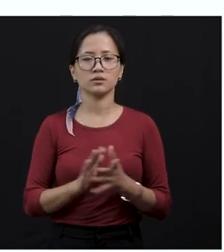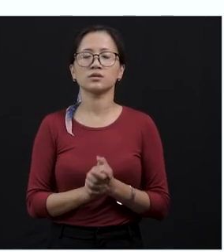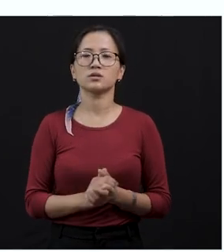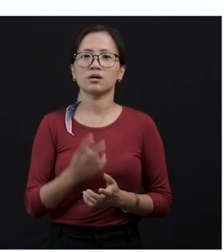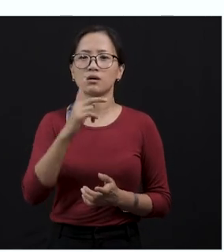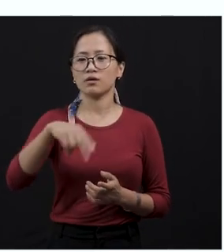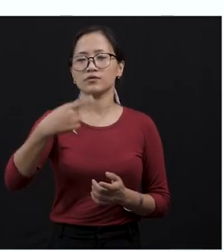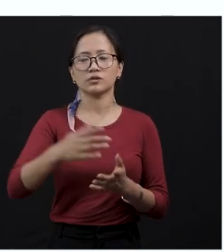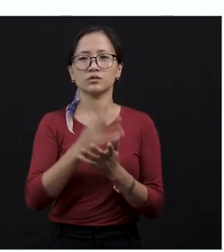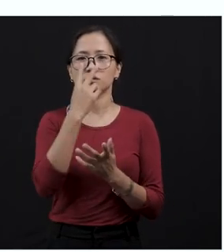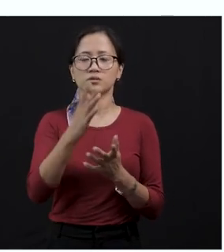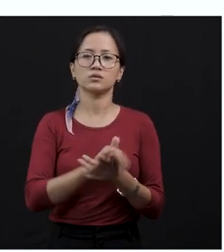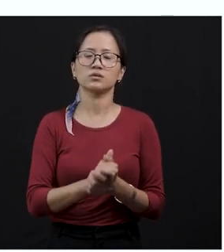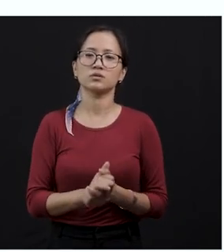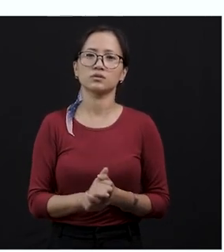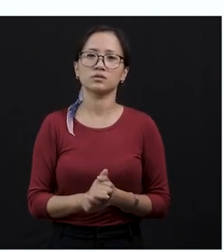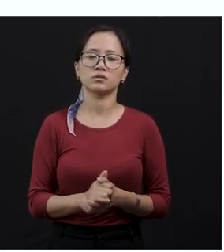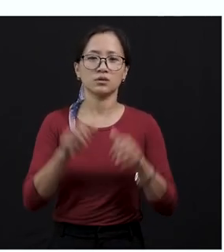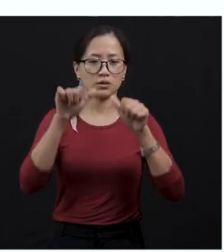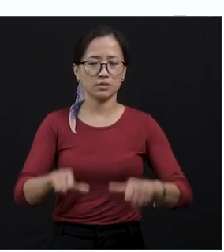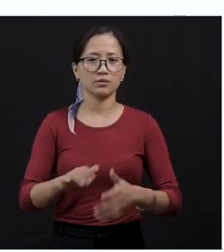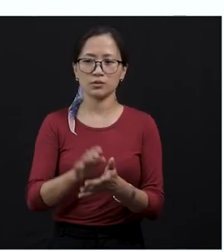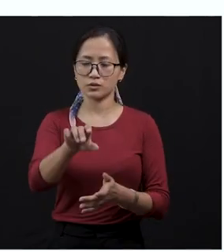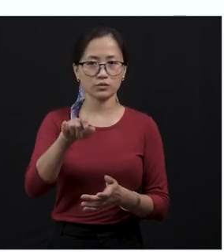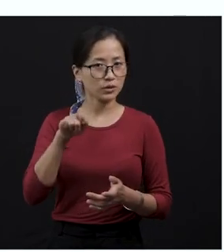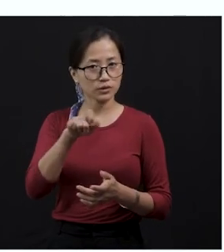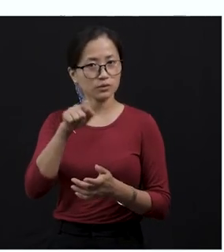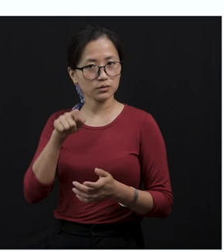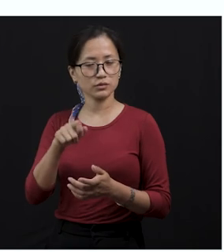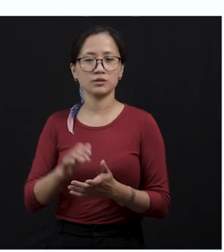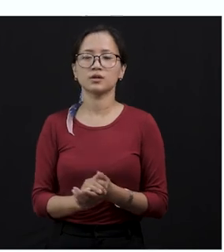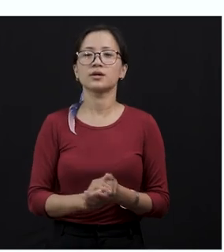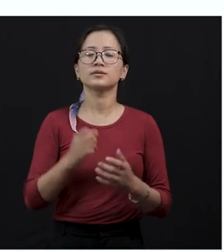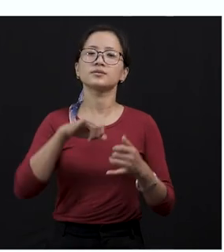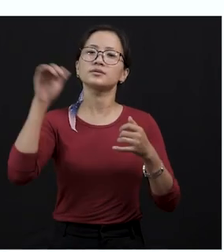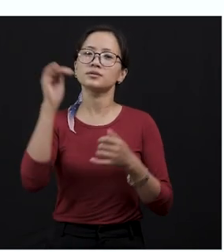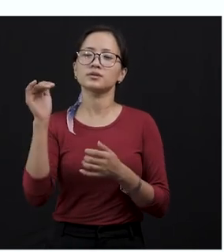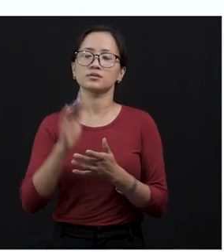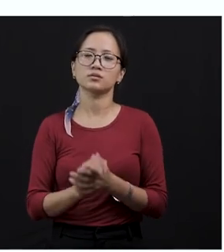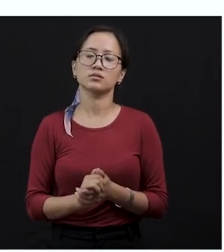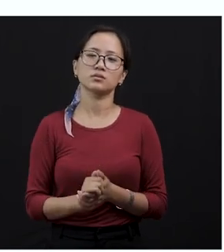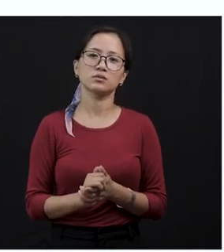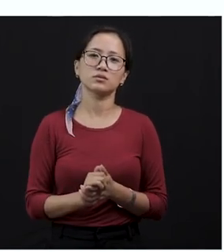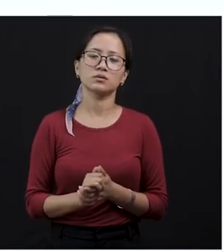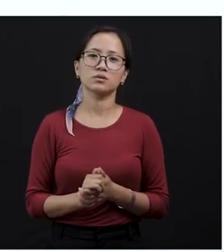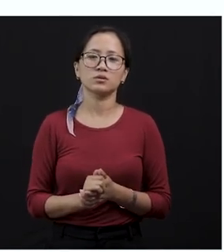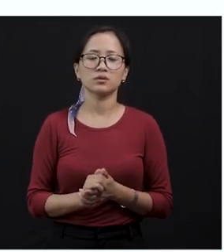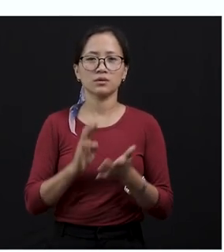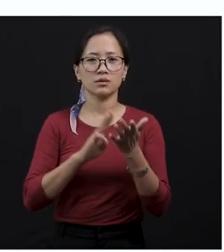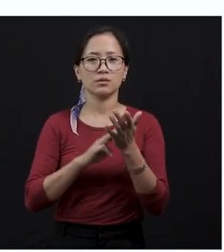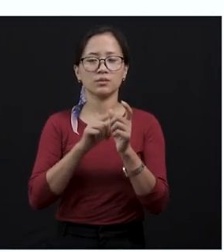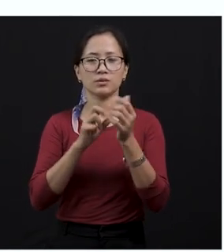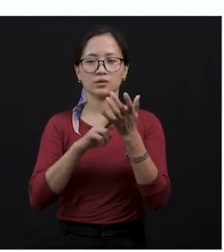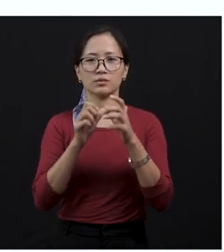after seeing that the mongoose was able to drag the snake successfully into its bush, the maina was